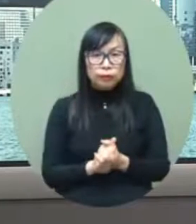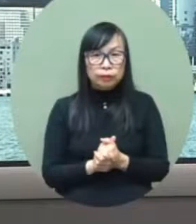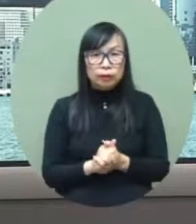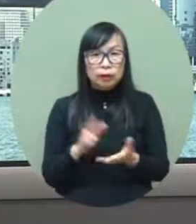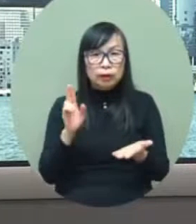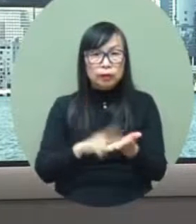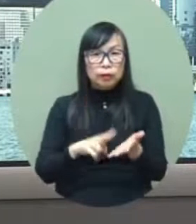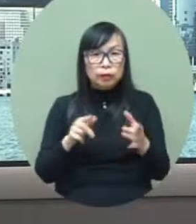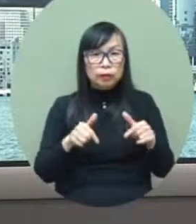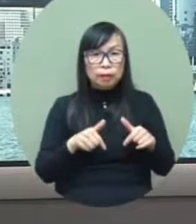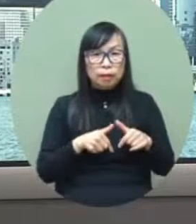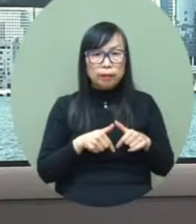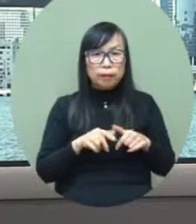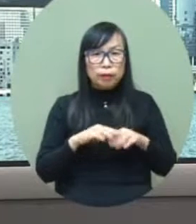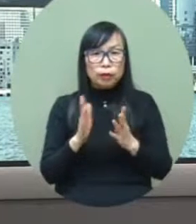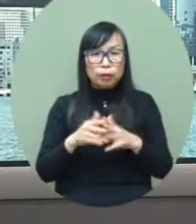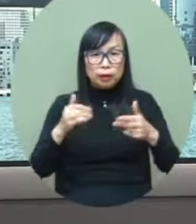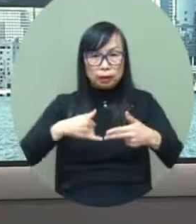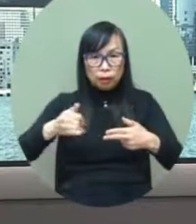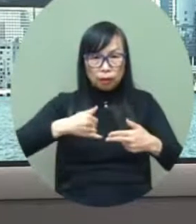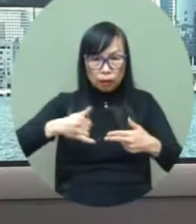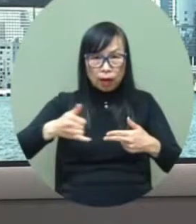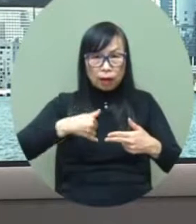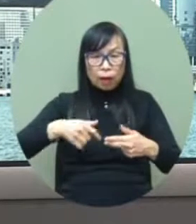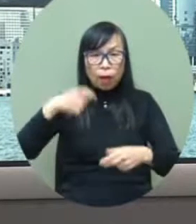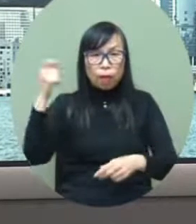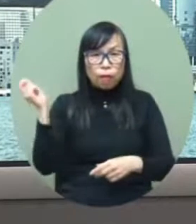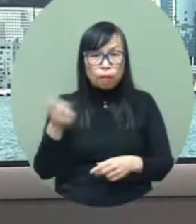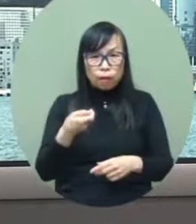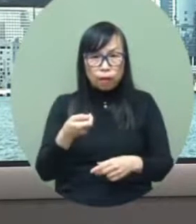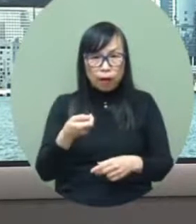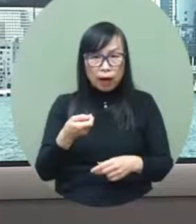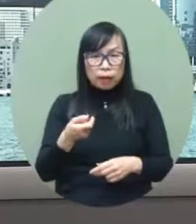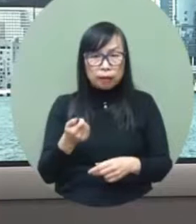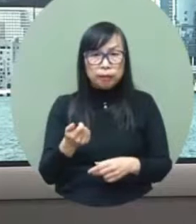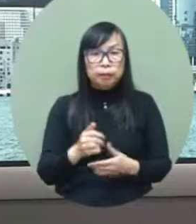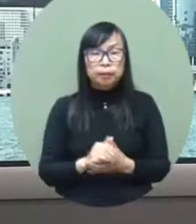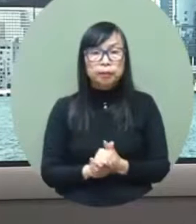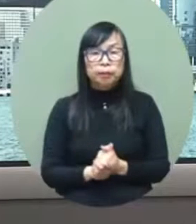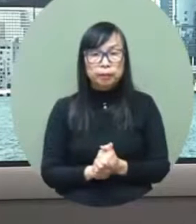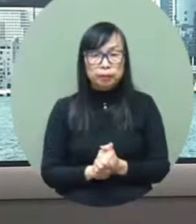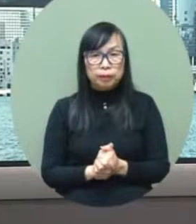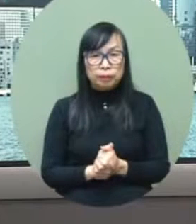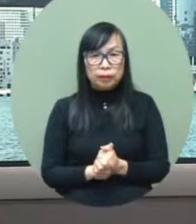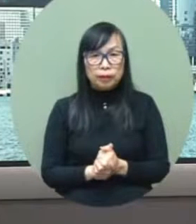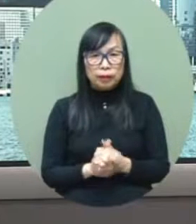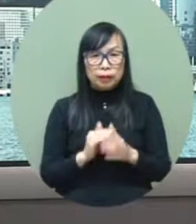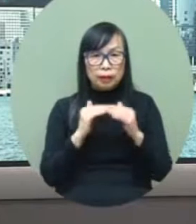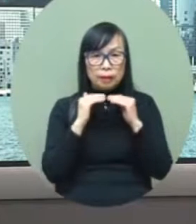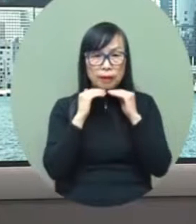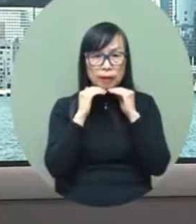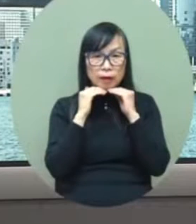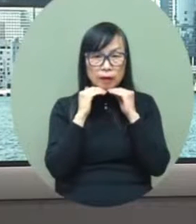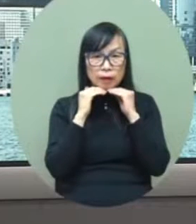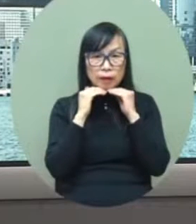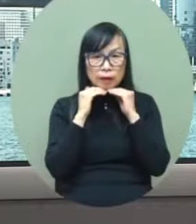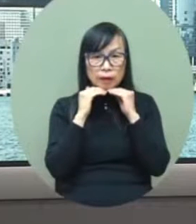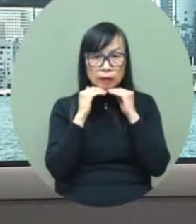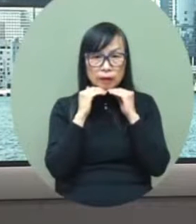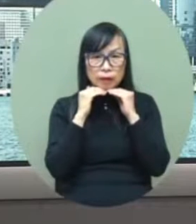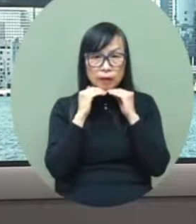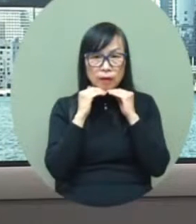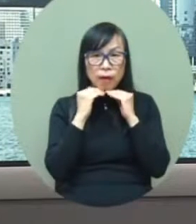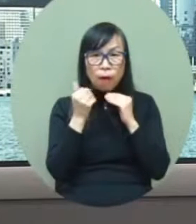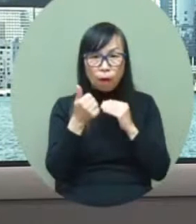-liaison with the reference authorities on the mainland we i am confident that soon we will have full resumption of